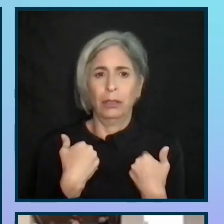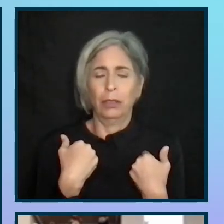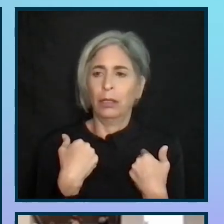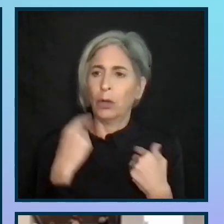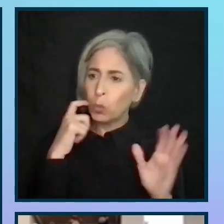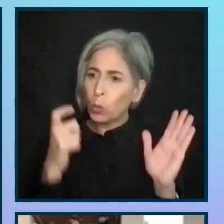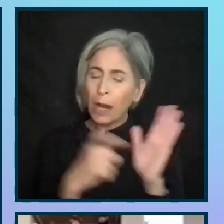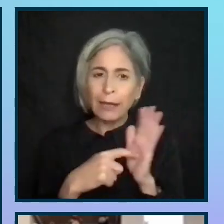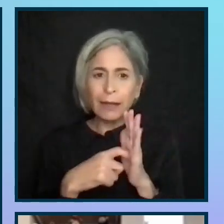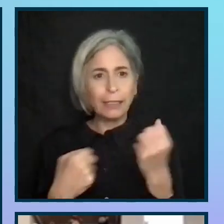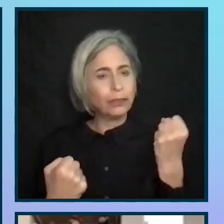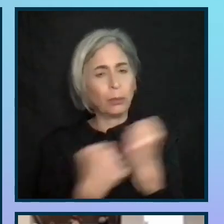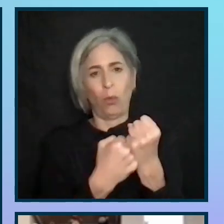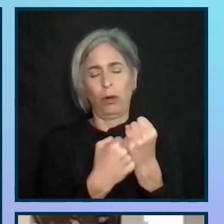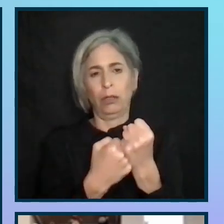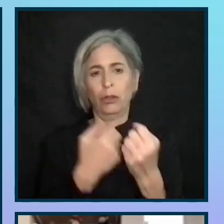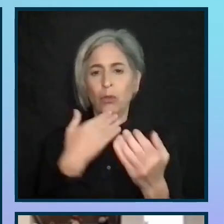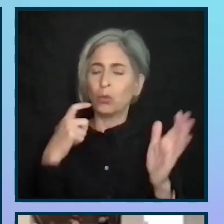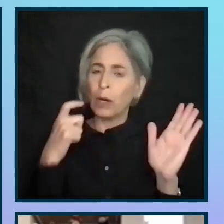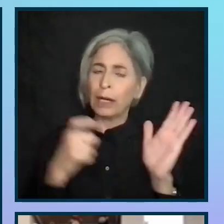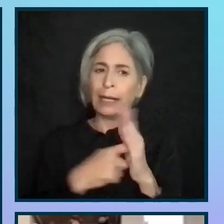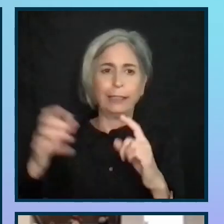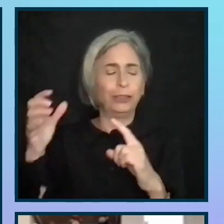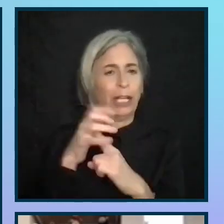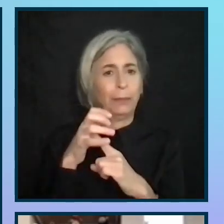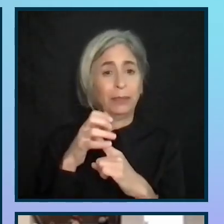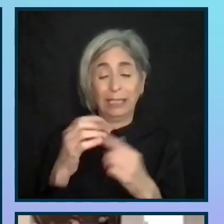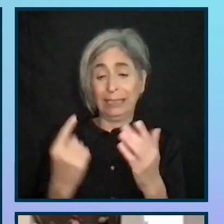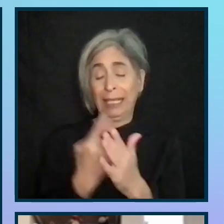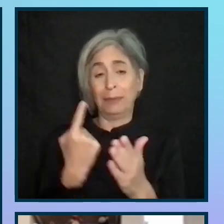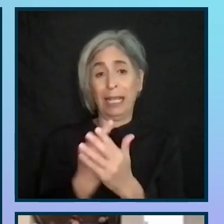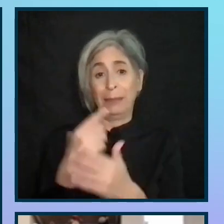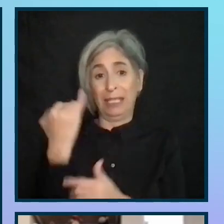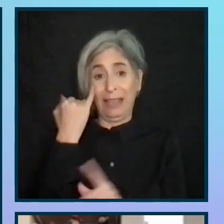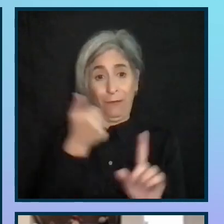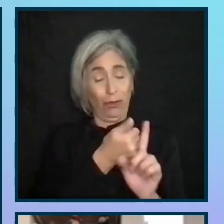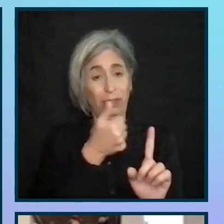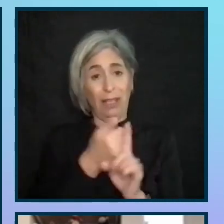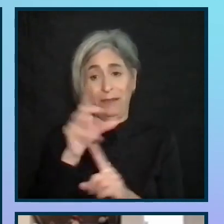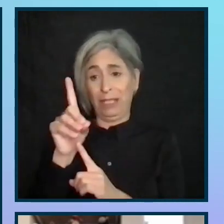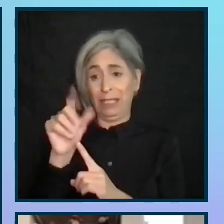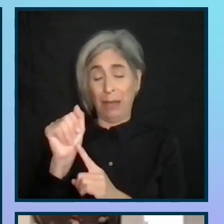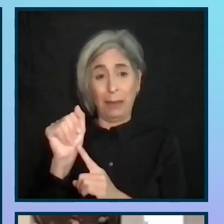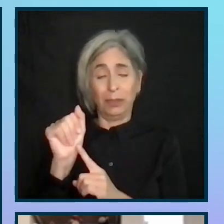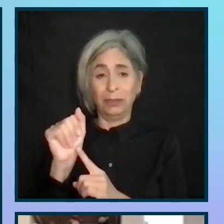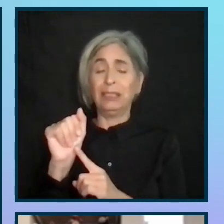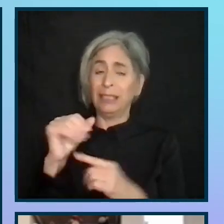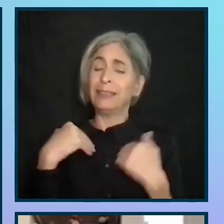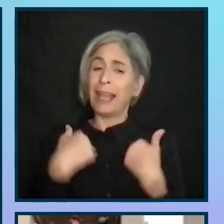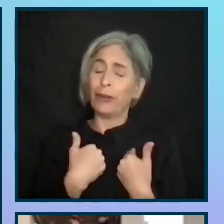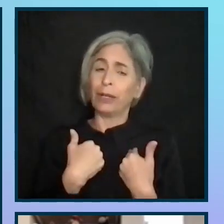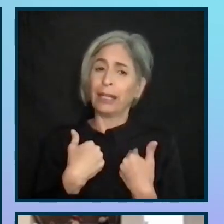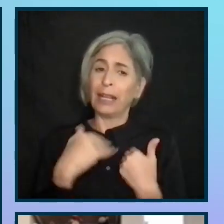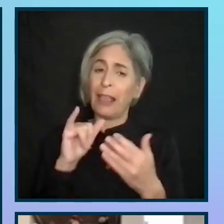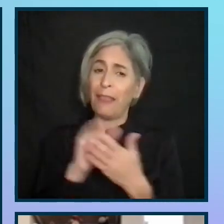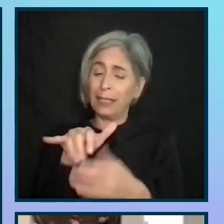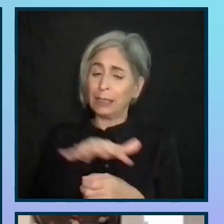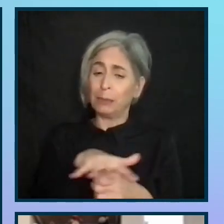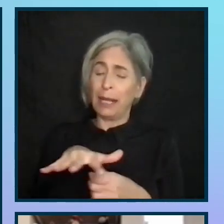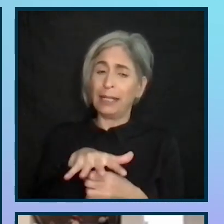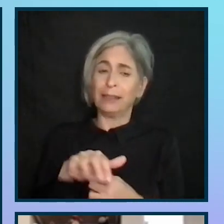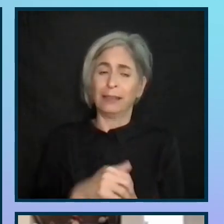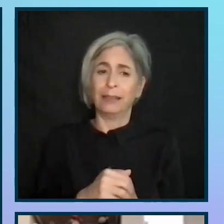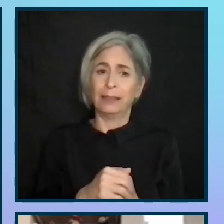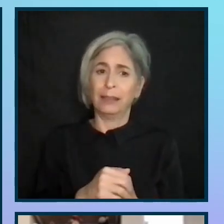It can be a very difficult task being a disabled person in the accessibility space. Having some readiness